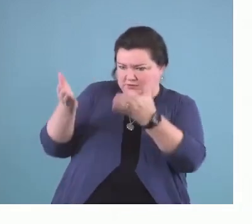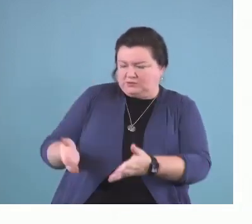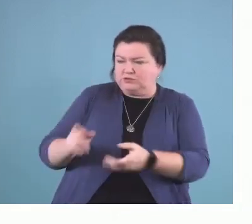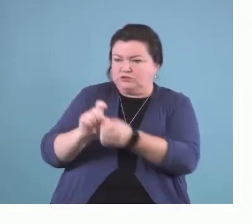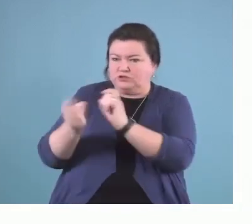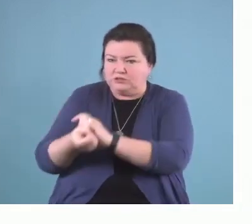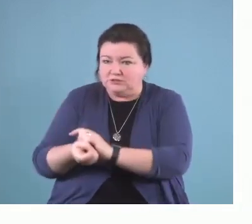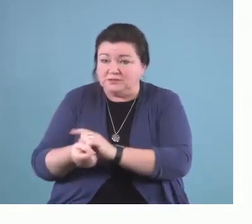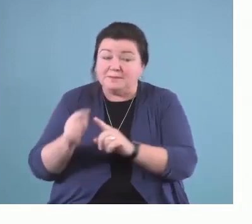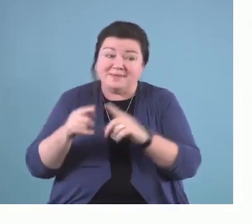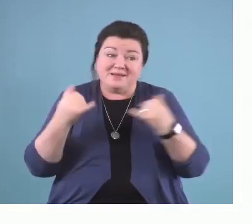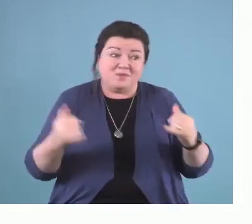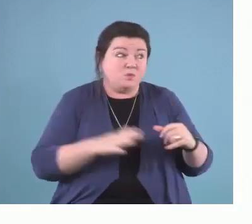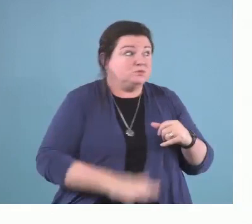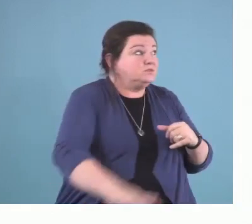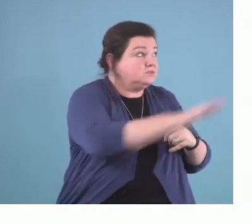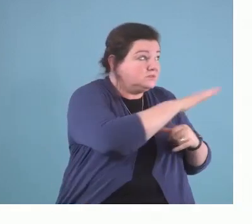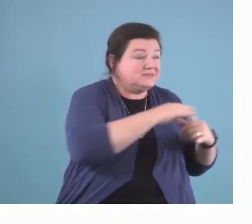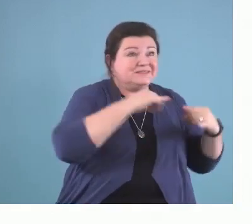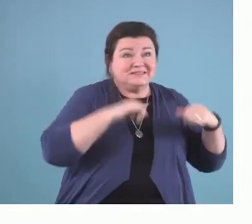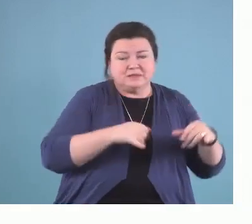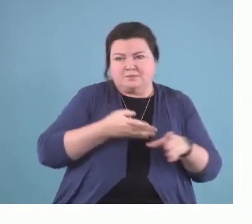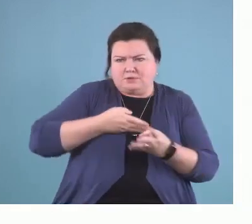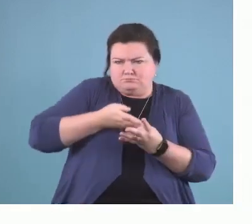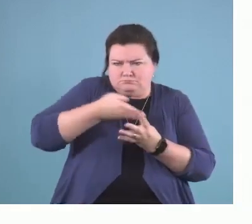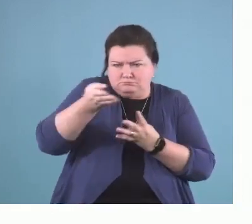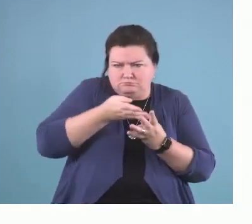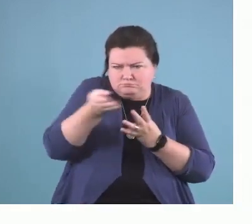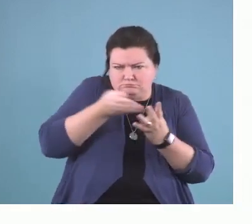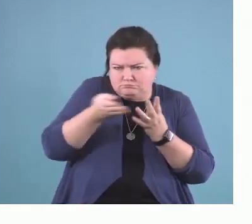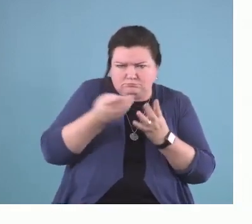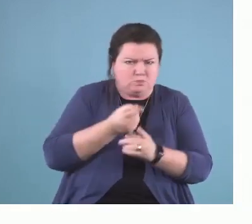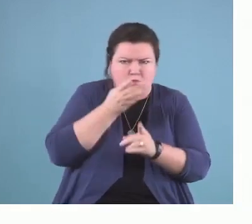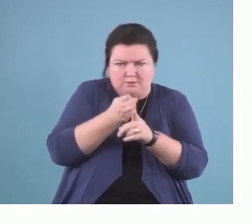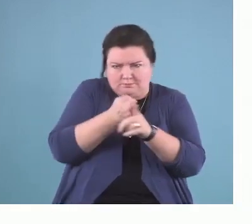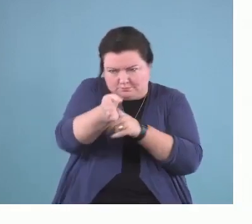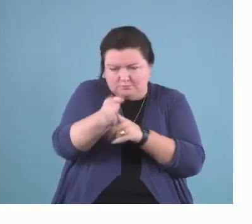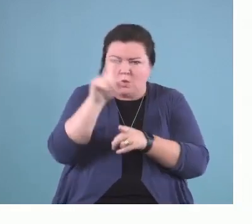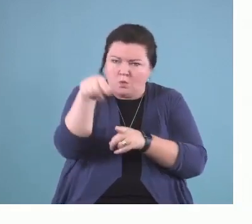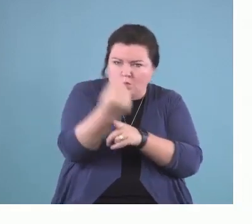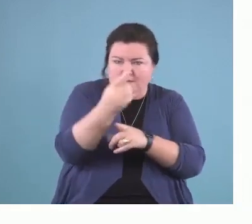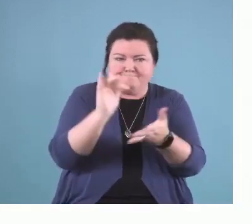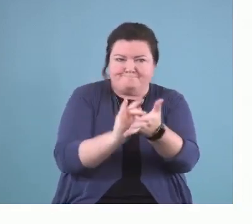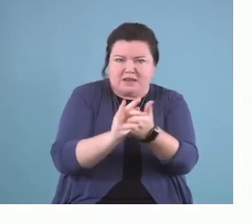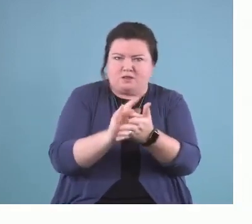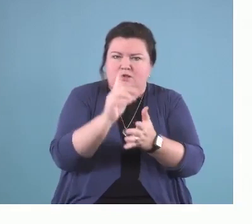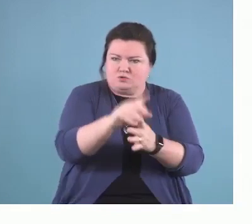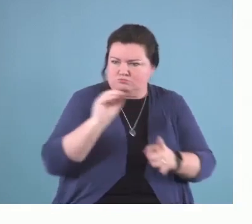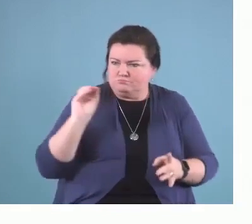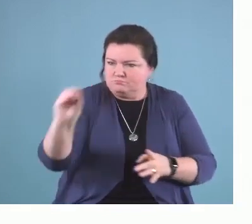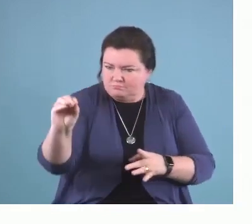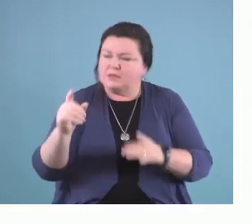from a unidirectional medical perspective where something is provided to fix the client